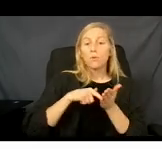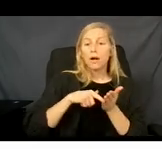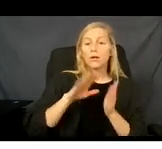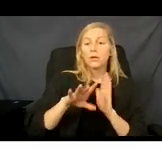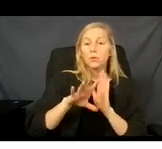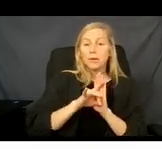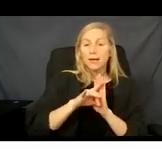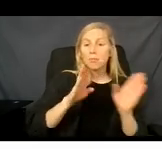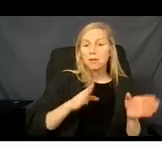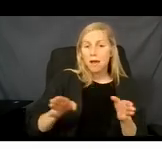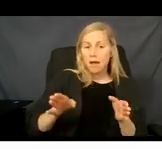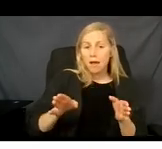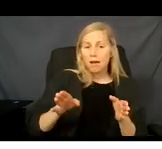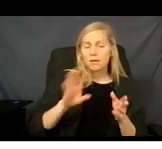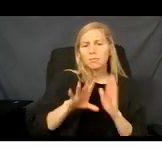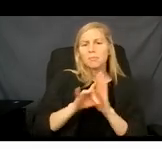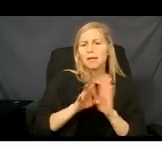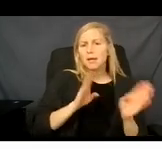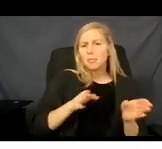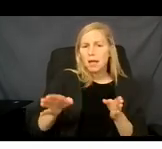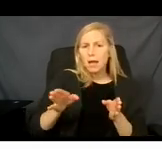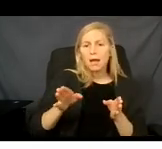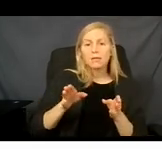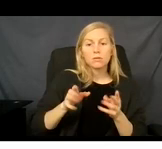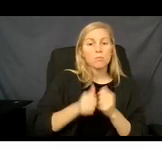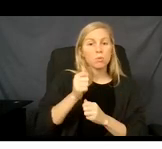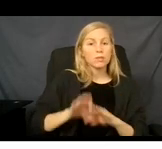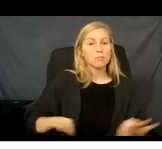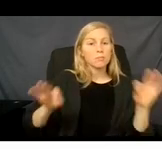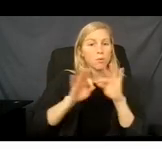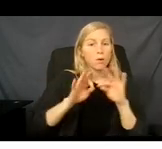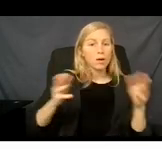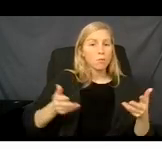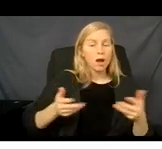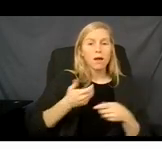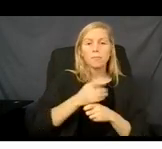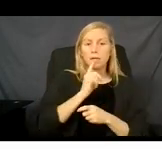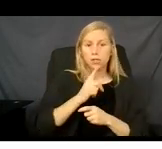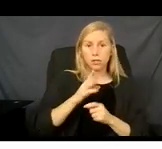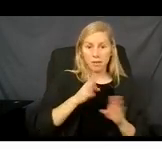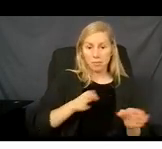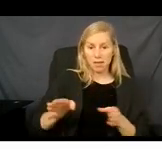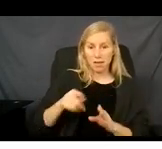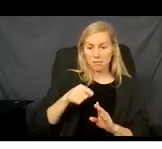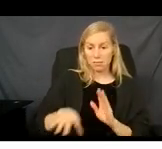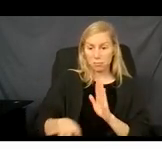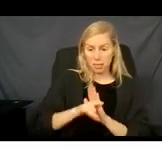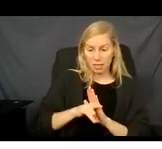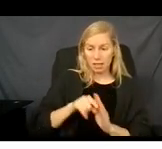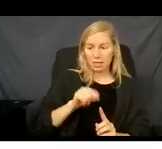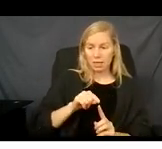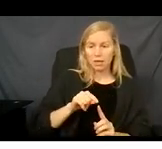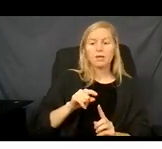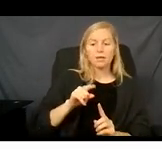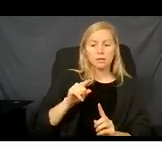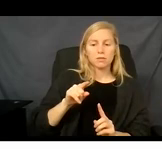plan. And in picking a plan, what is most important is to ensure that the plan you are selecting would be acceptable